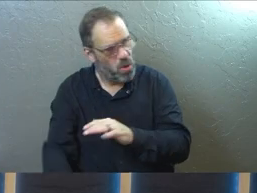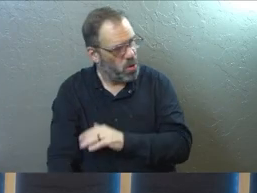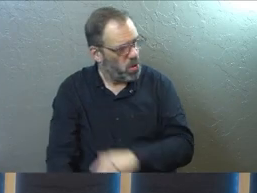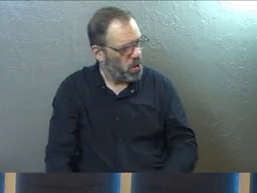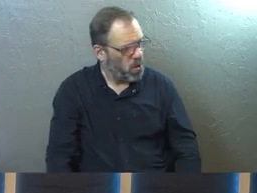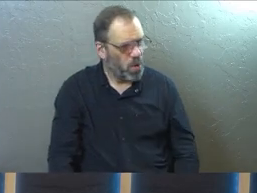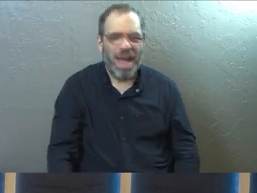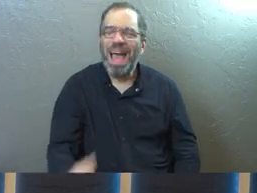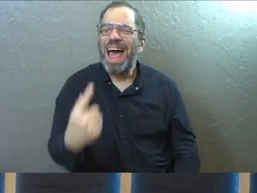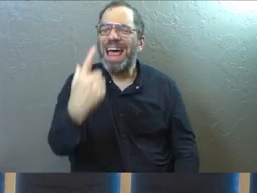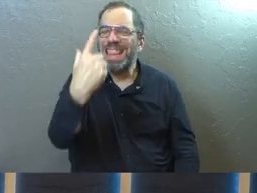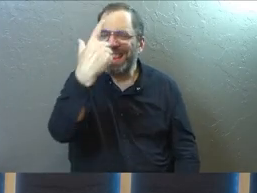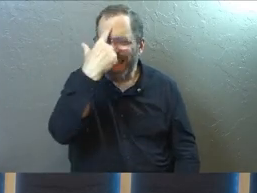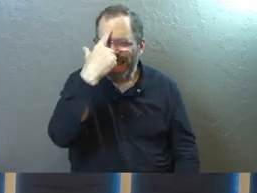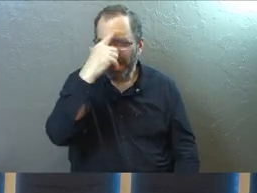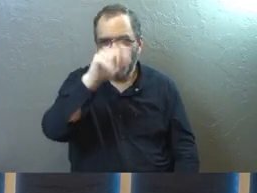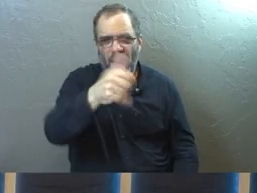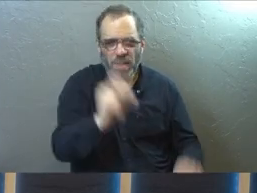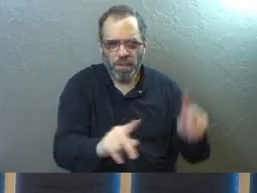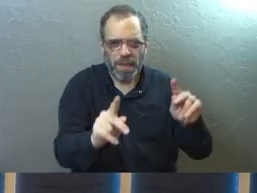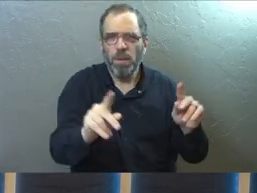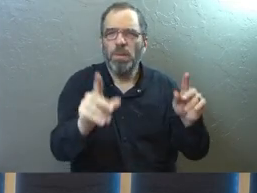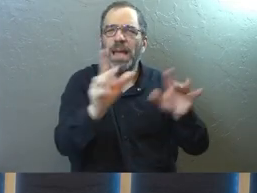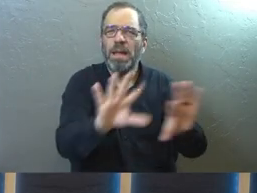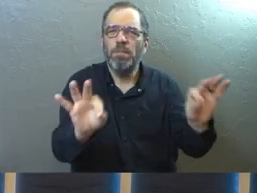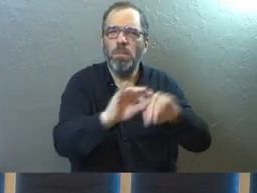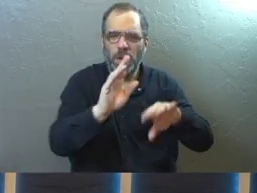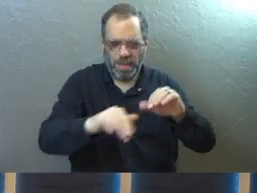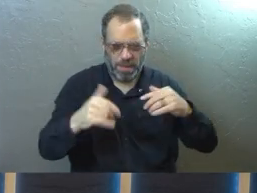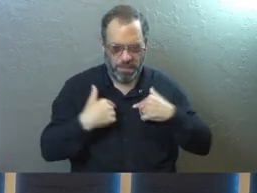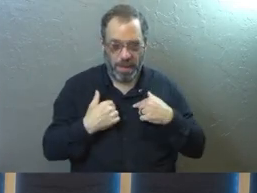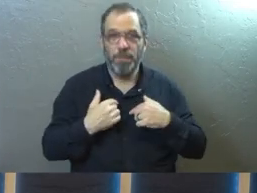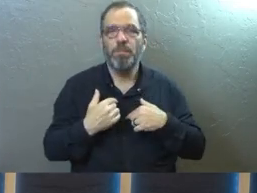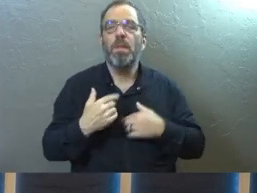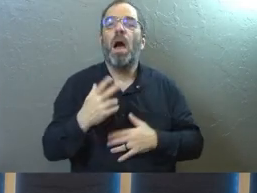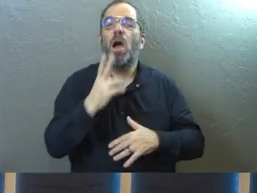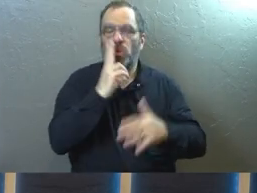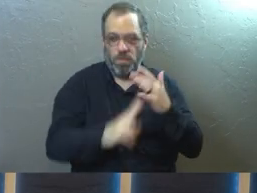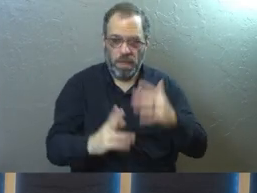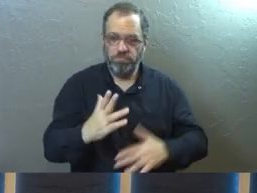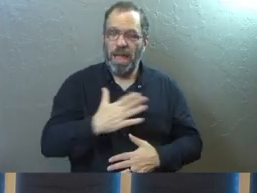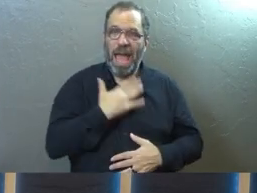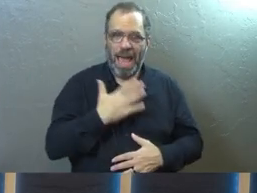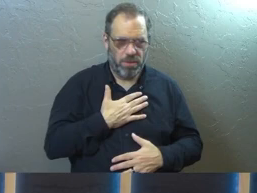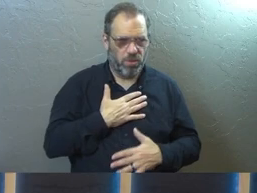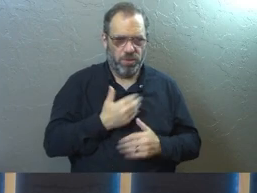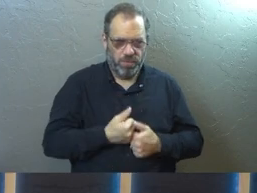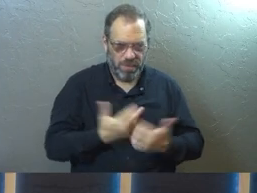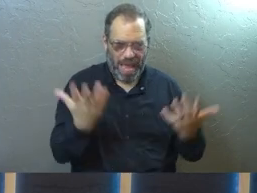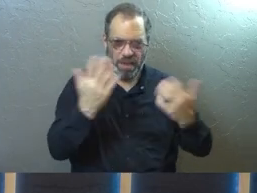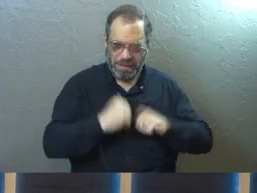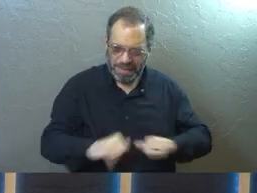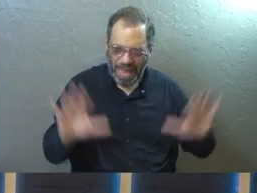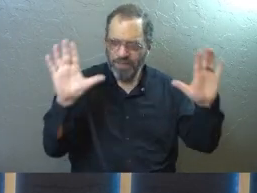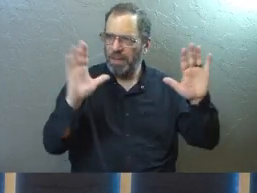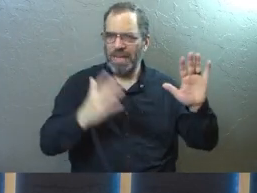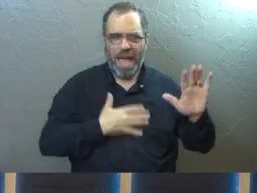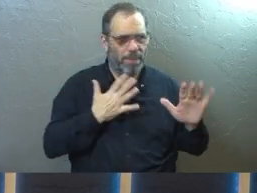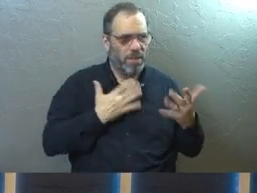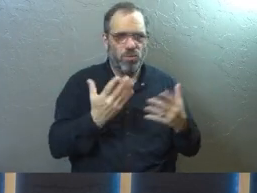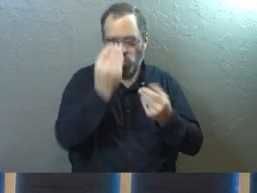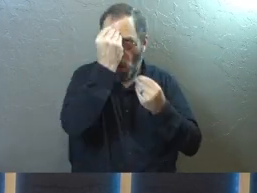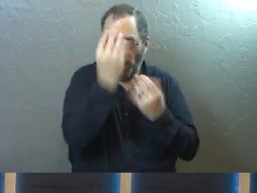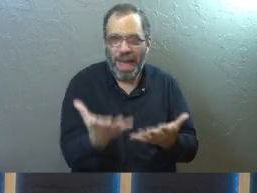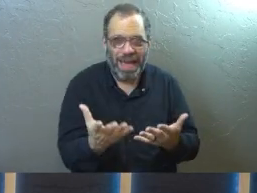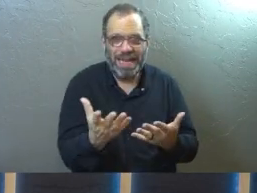Consider other people more important than you. Humility is glad to give itself away. It's glad to sacrifice itself. It's glad to